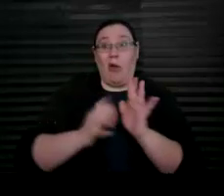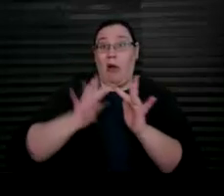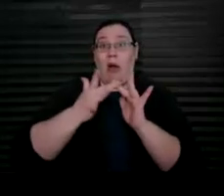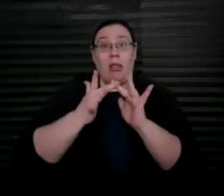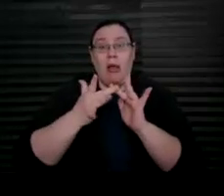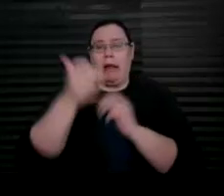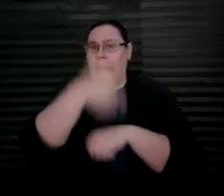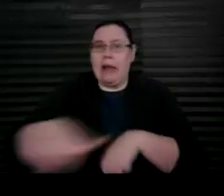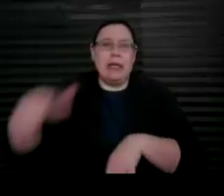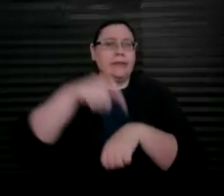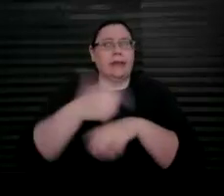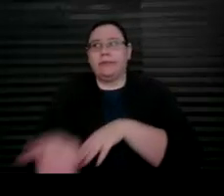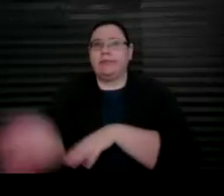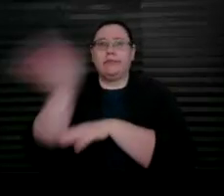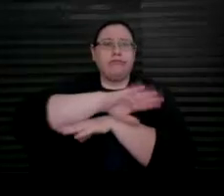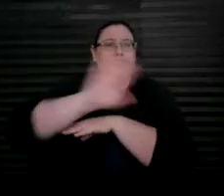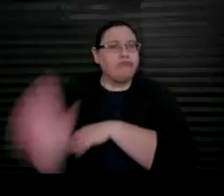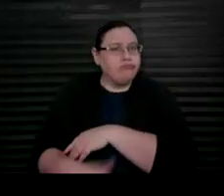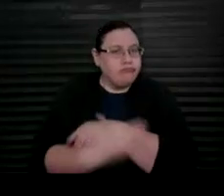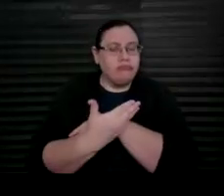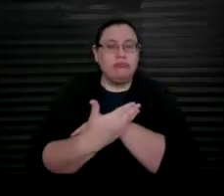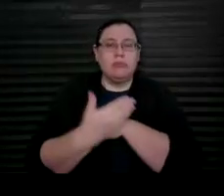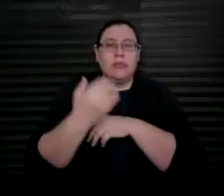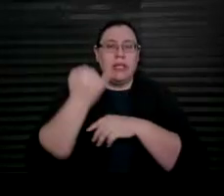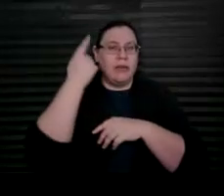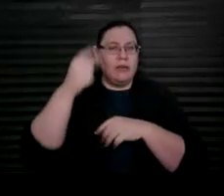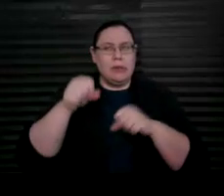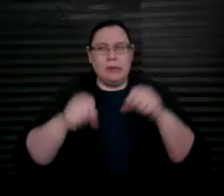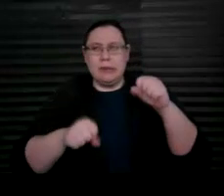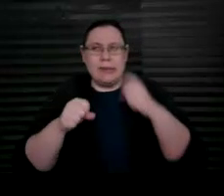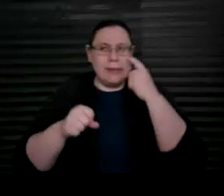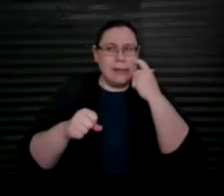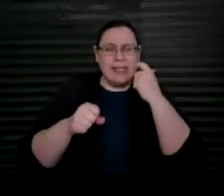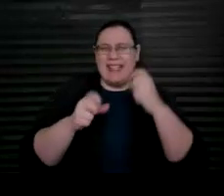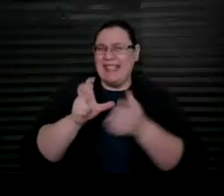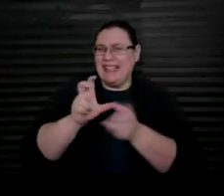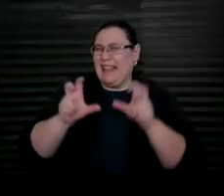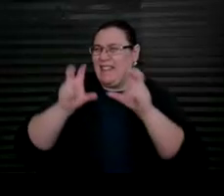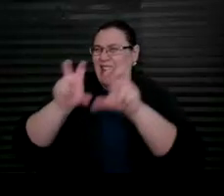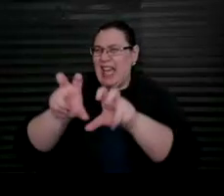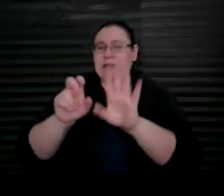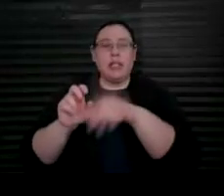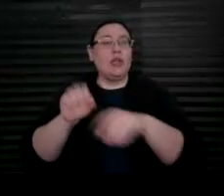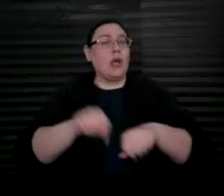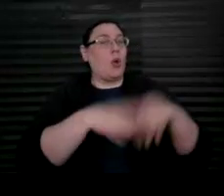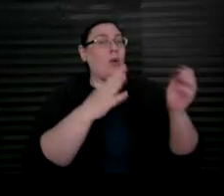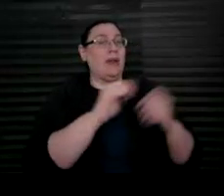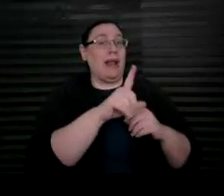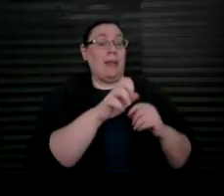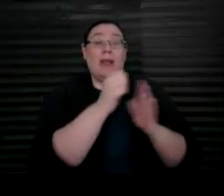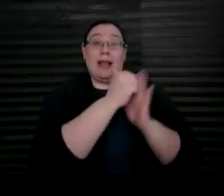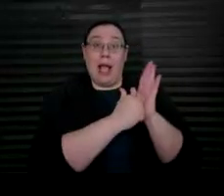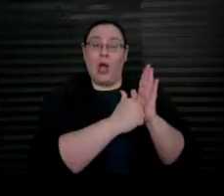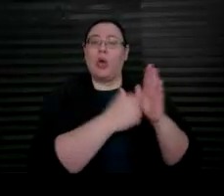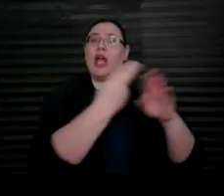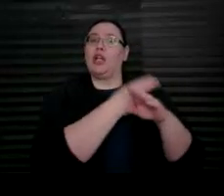of the day. If you are unsure about investing, you can open an ABLE account and choose to use the savings